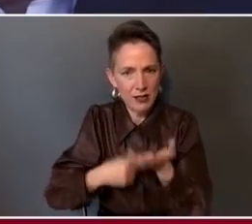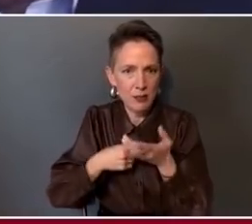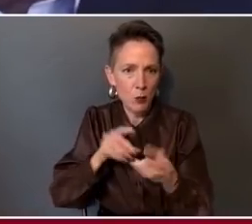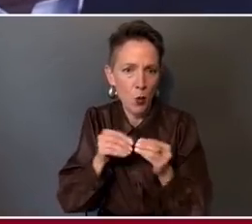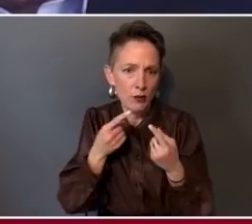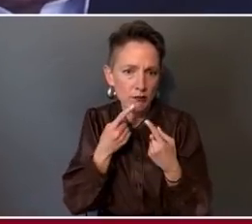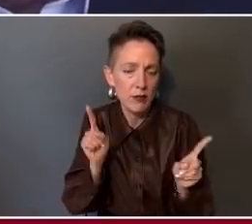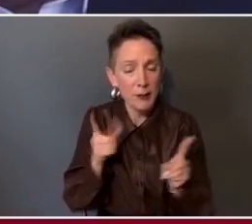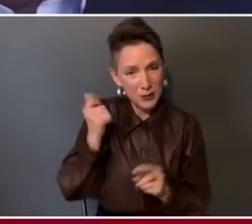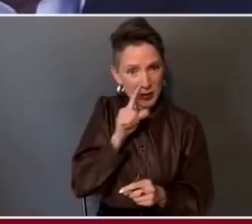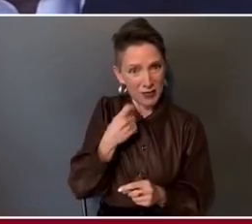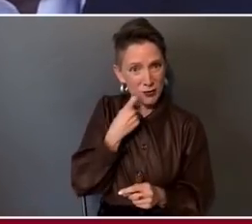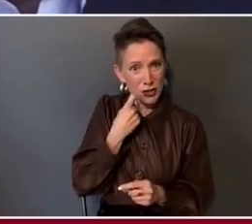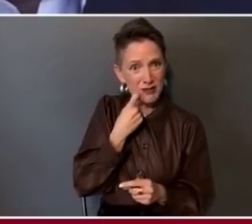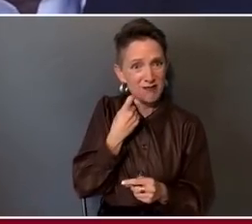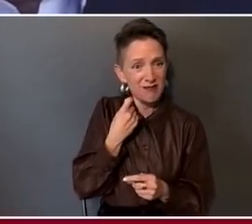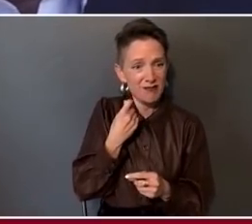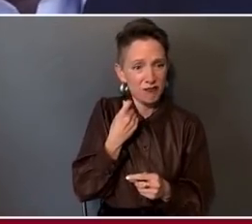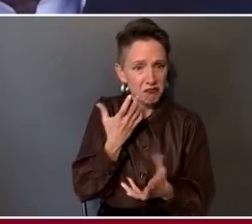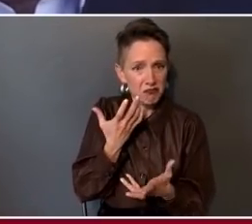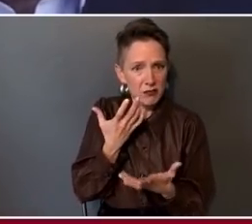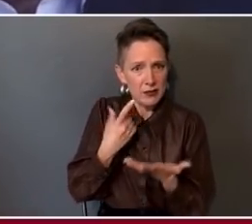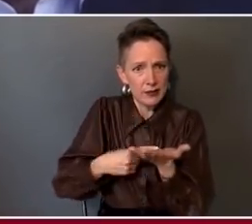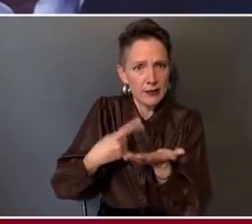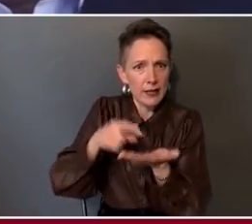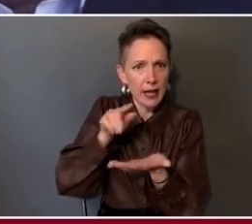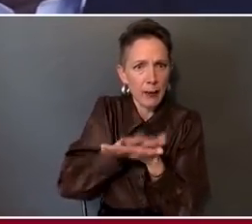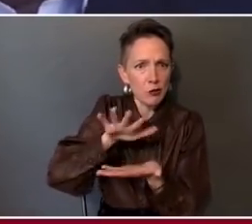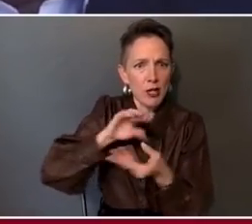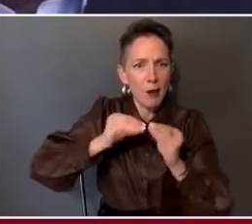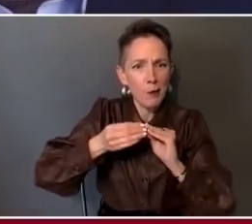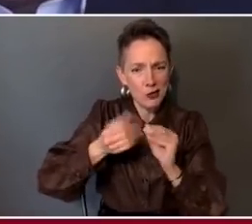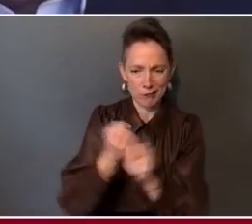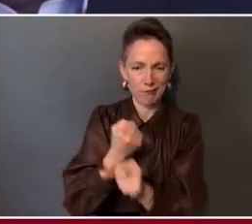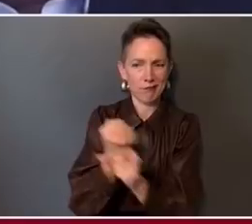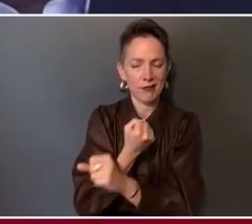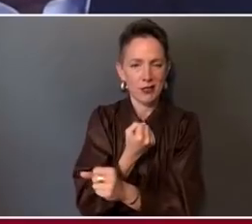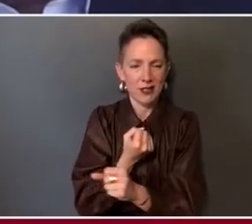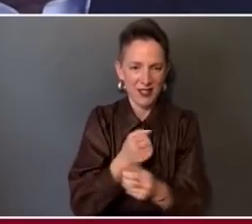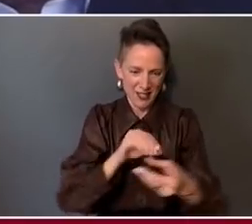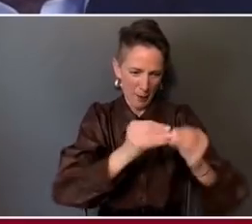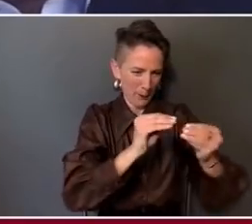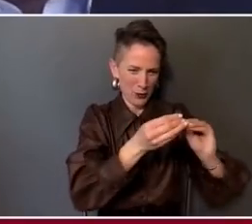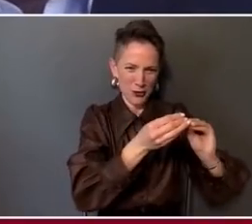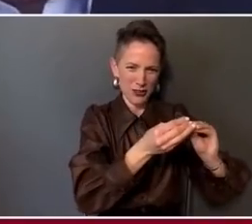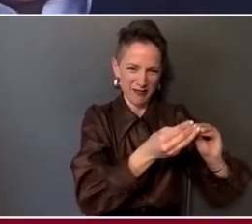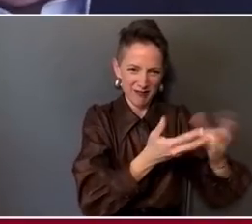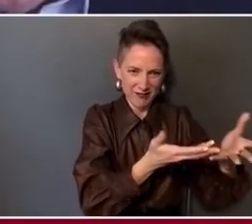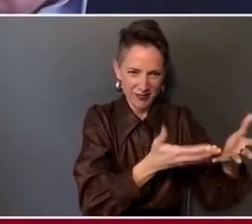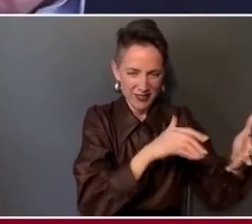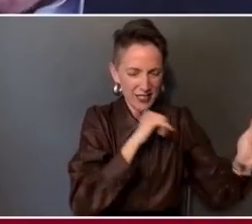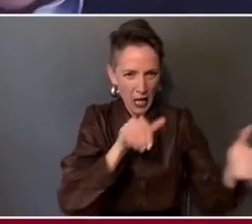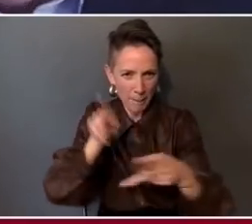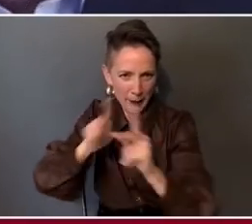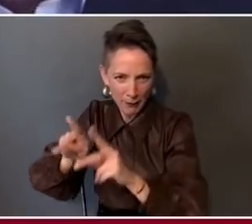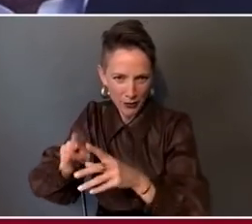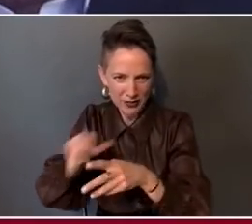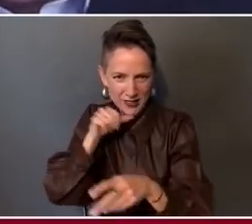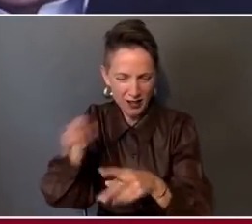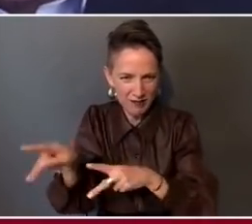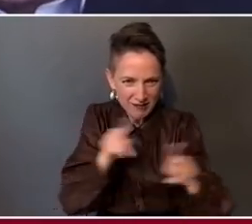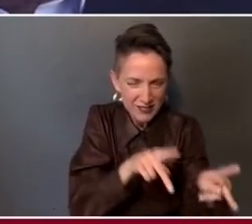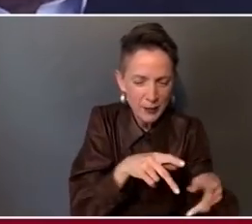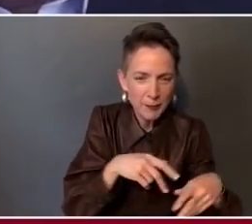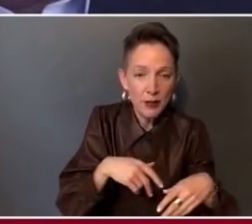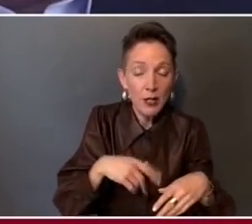out some abstract numbers, but those numbers are just numbers. They're not people. You know, one of the things I try very hard in